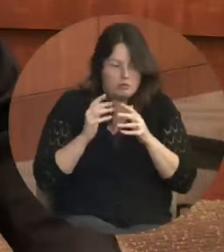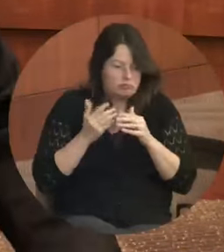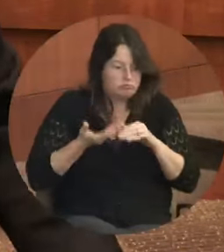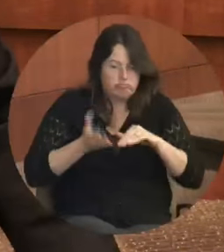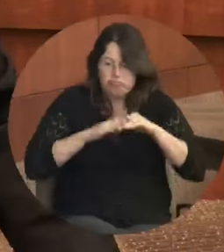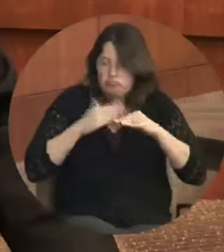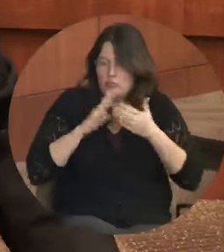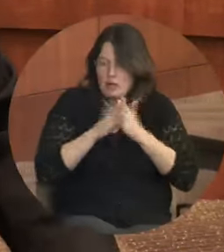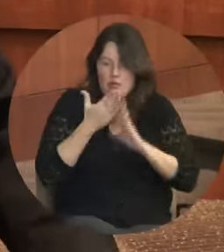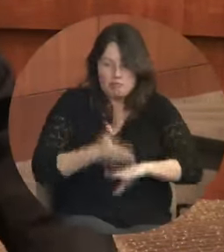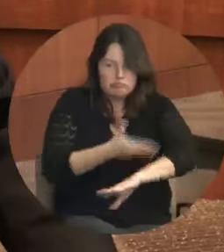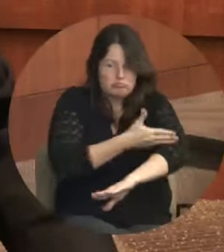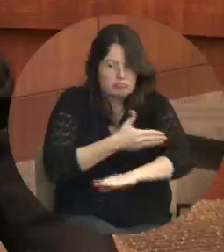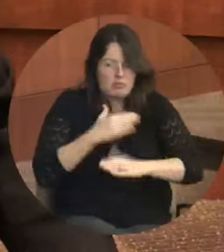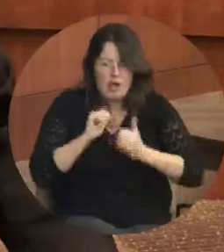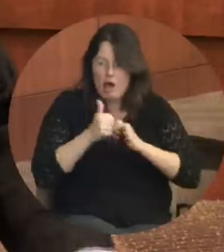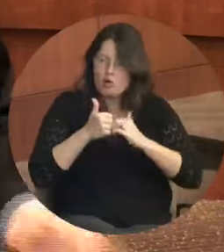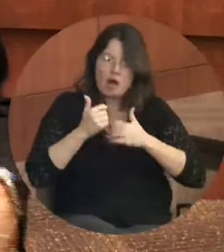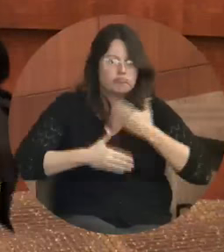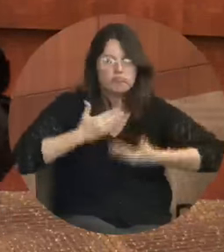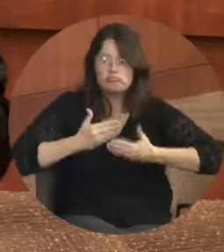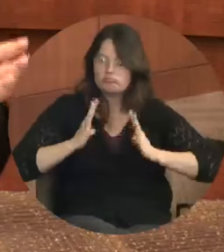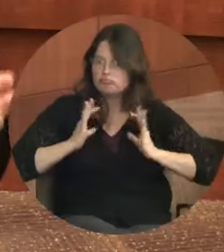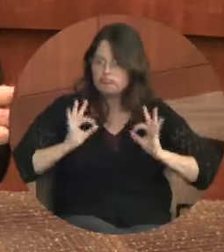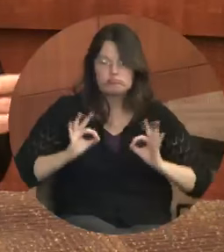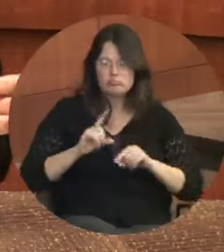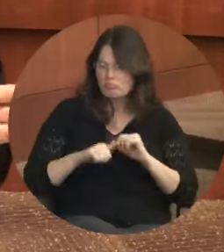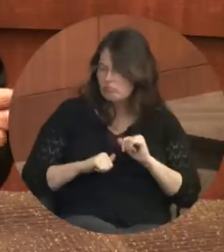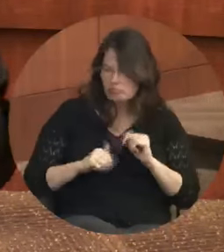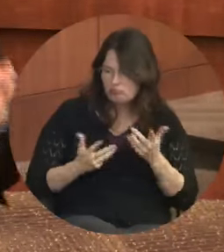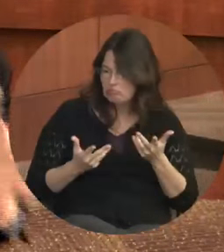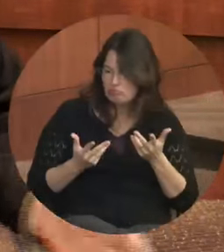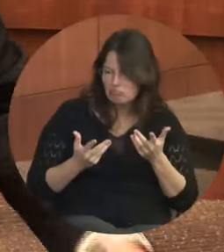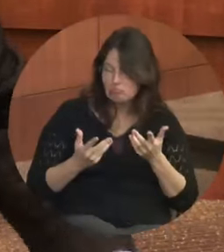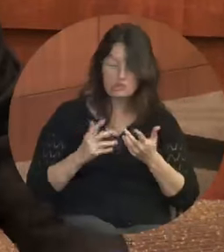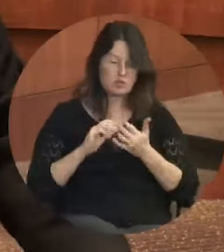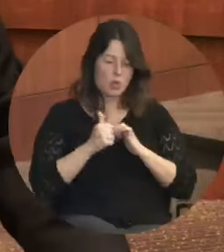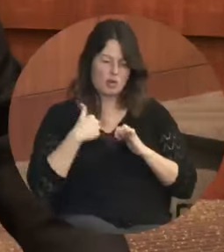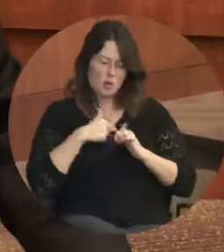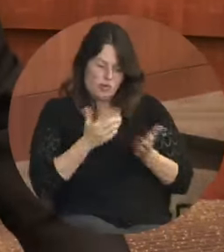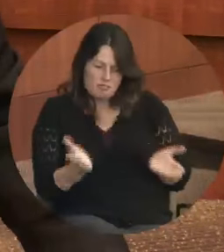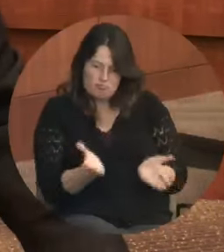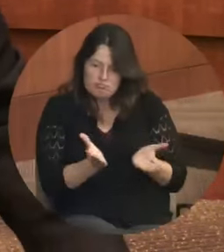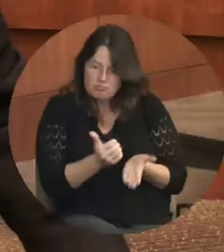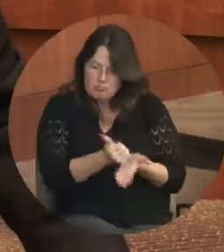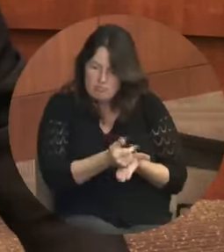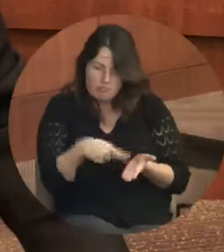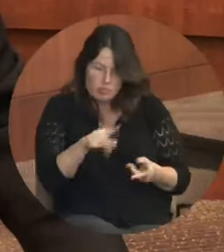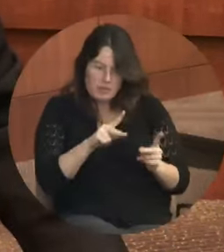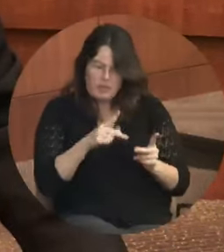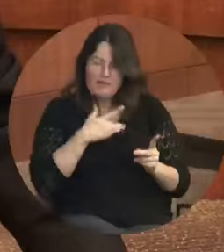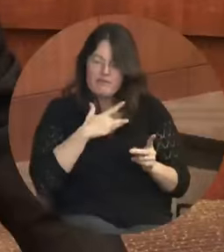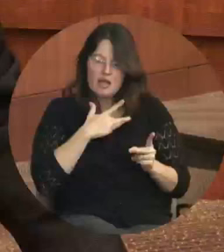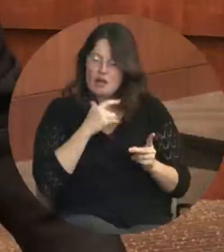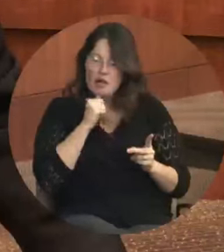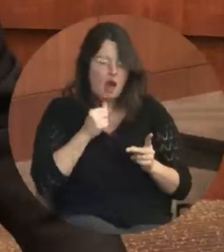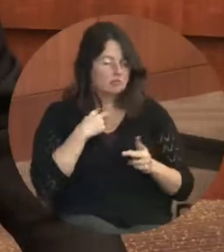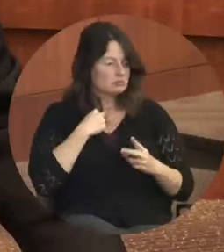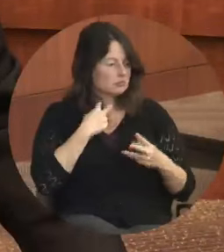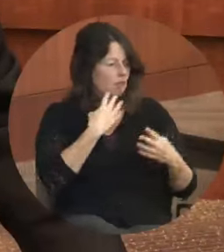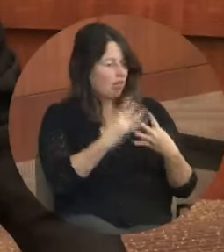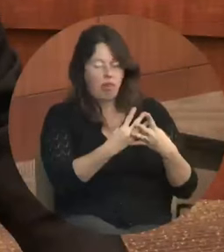we reflected on what we can do to provide escape routes out of that prison, it's easy to say,